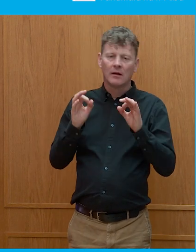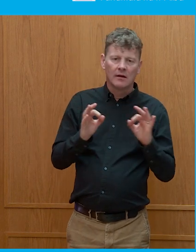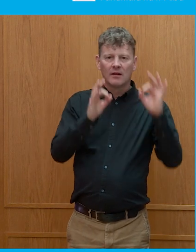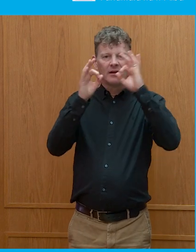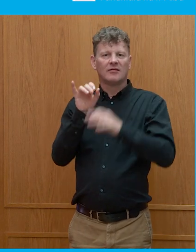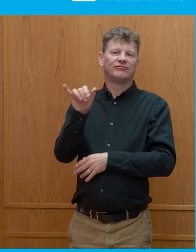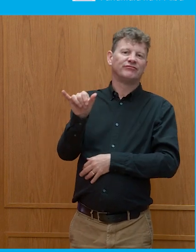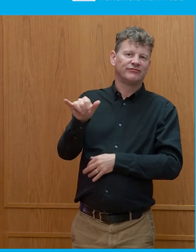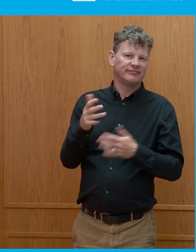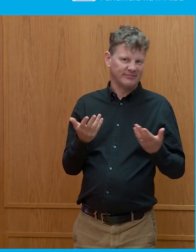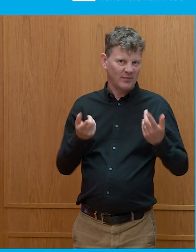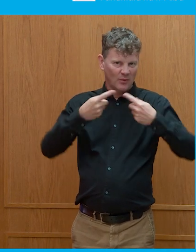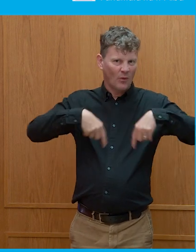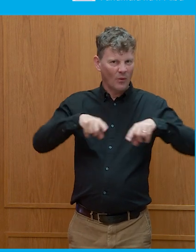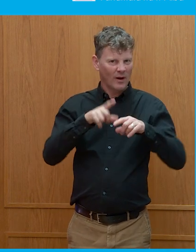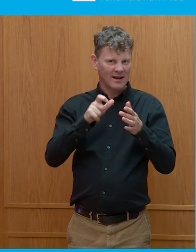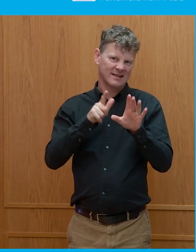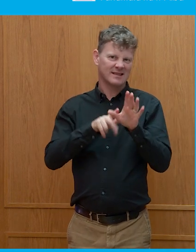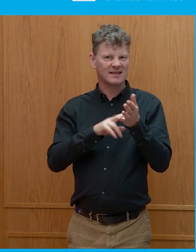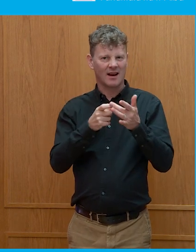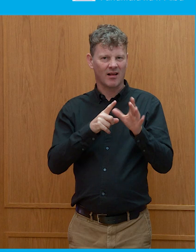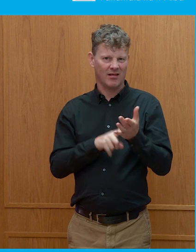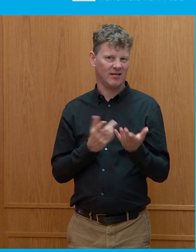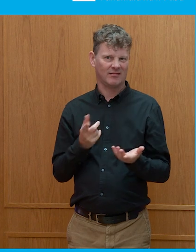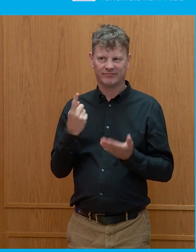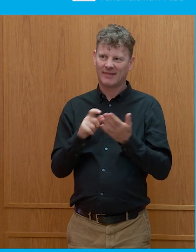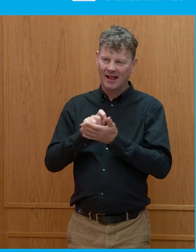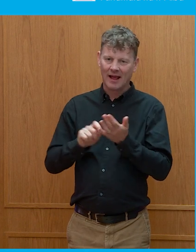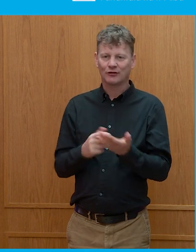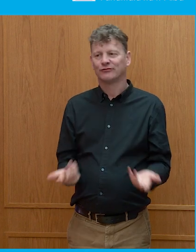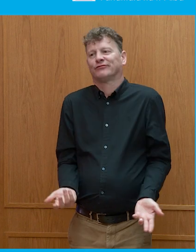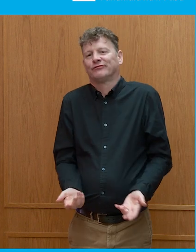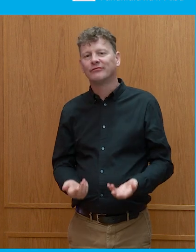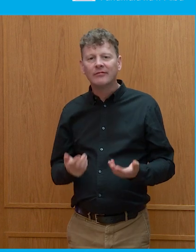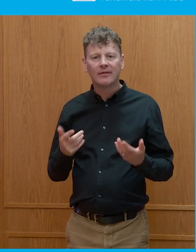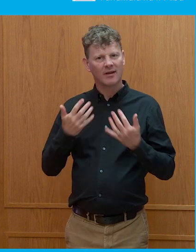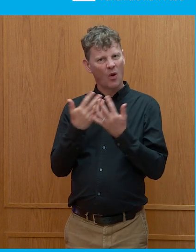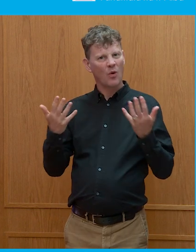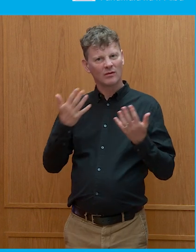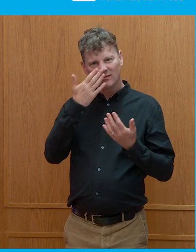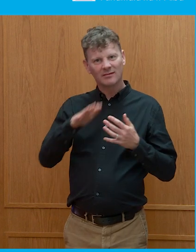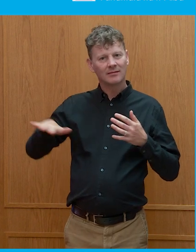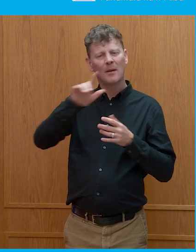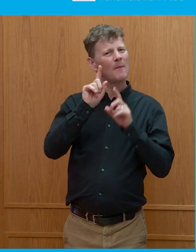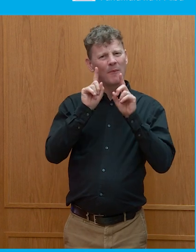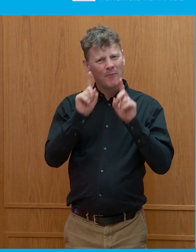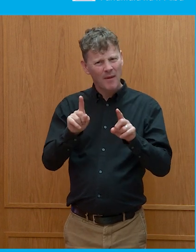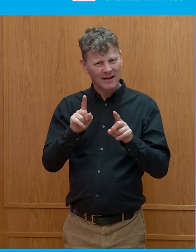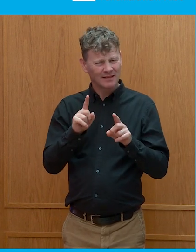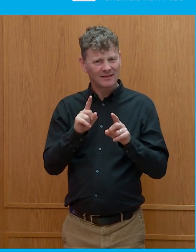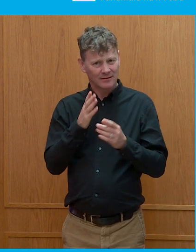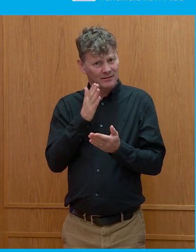right, when we experience them, when we vote in them. But I do think there is something quite wonderful